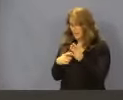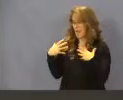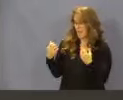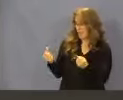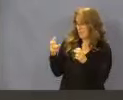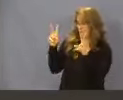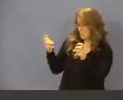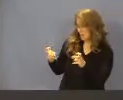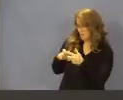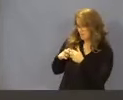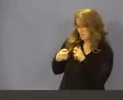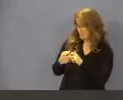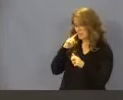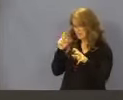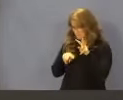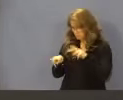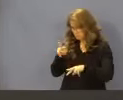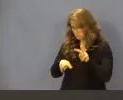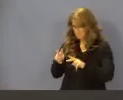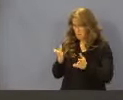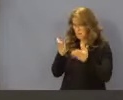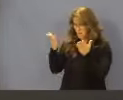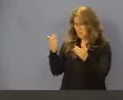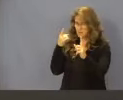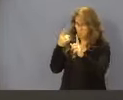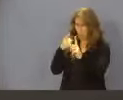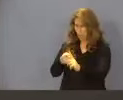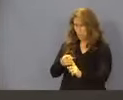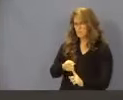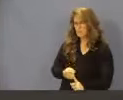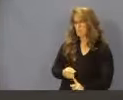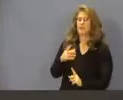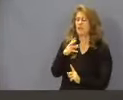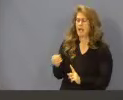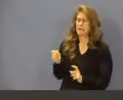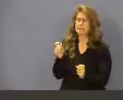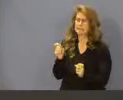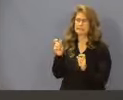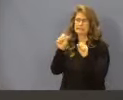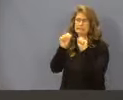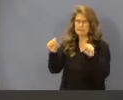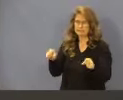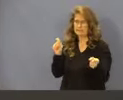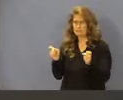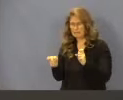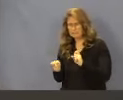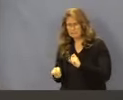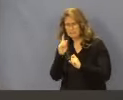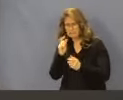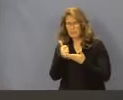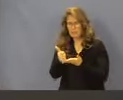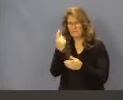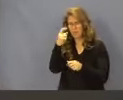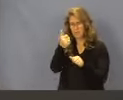issues and reevaluate and recommend goals, objectives, and system changes to achieve official state health policies for every